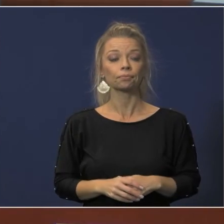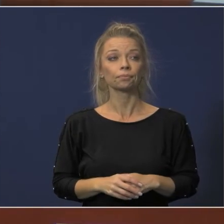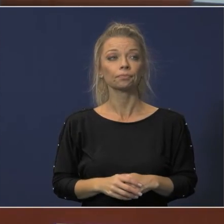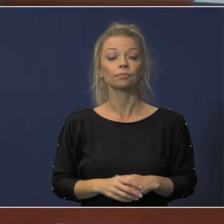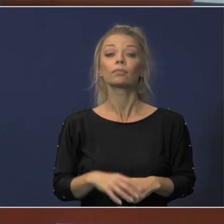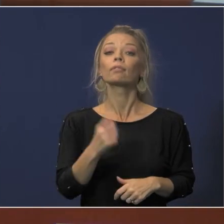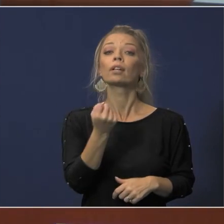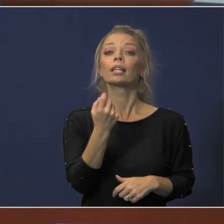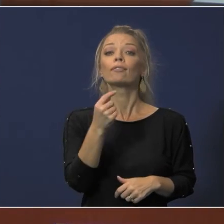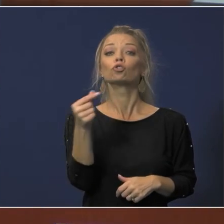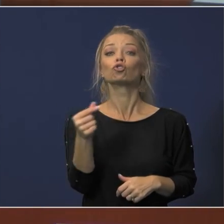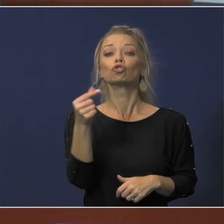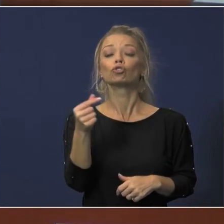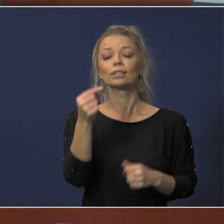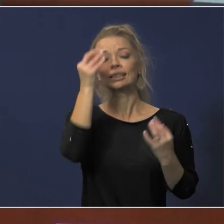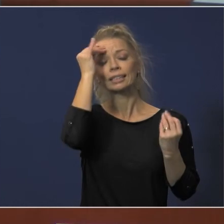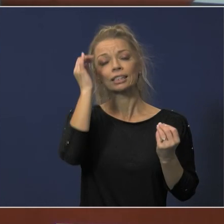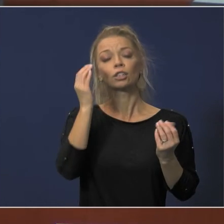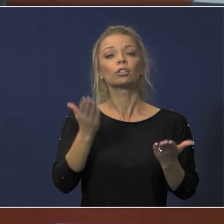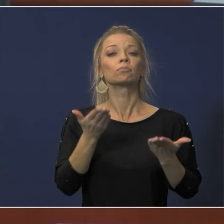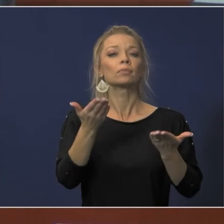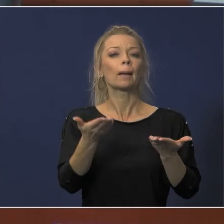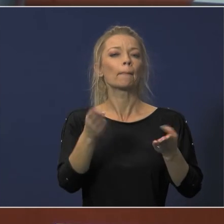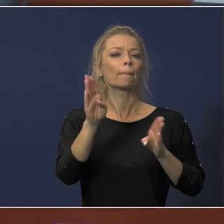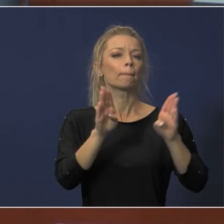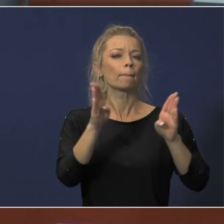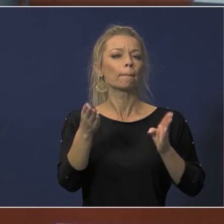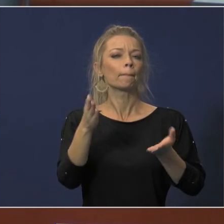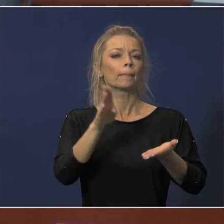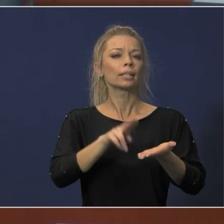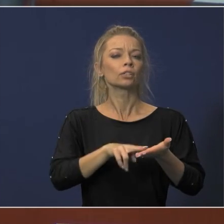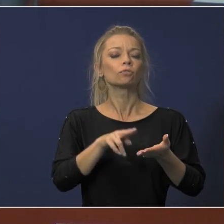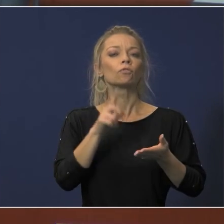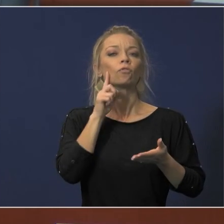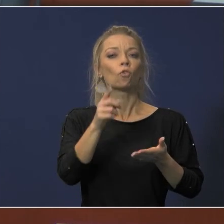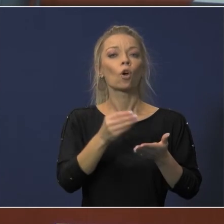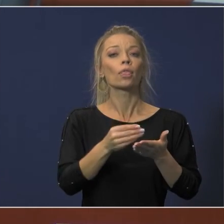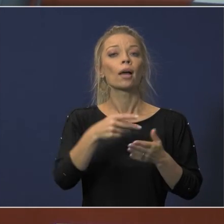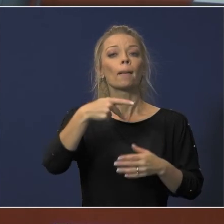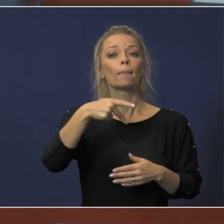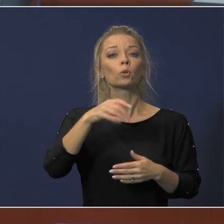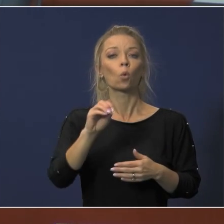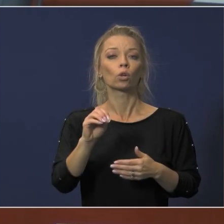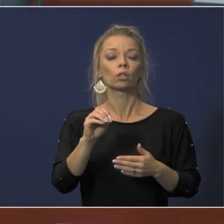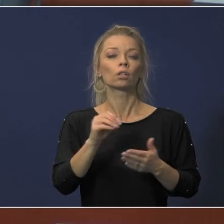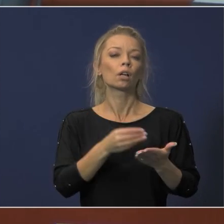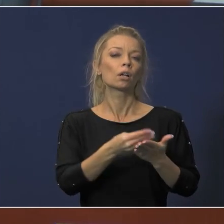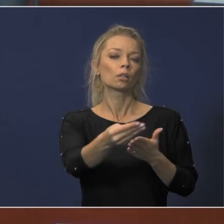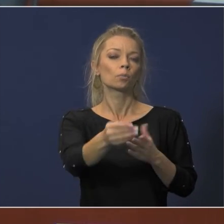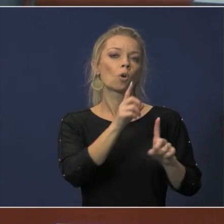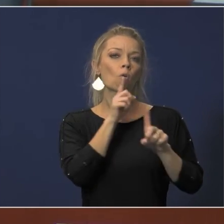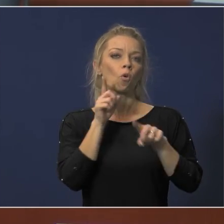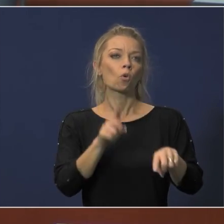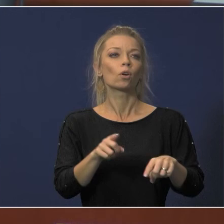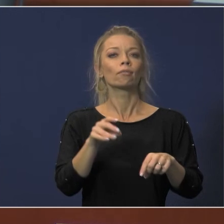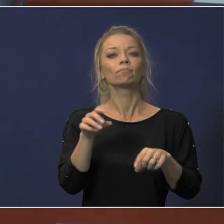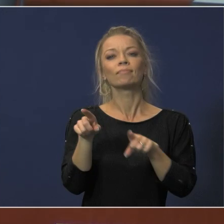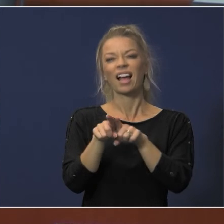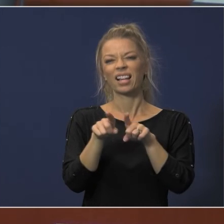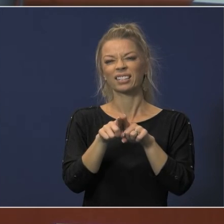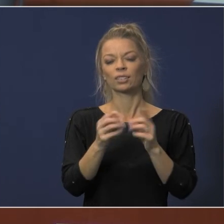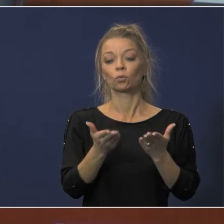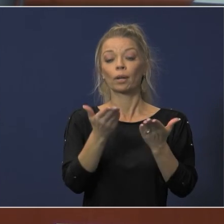11g the board will consider awarding bids and contracts on our authorizing purchase orders as recommended in the posted agenda item